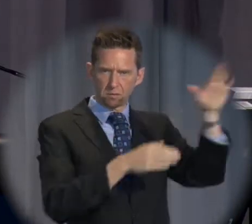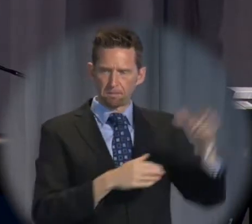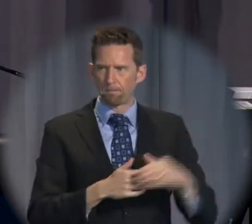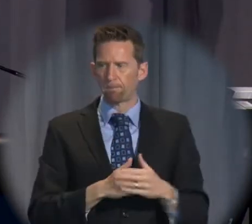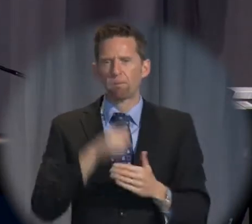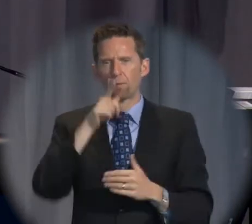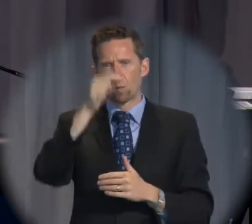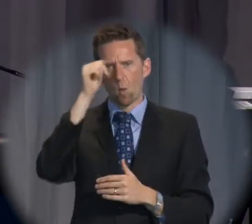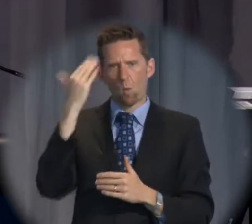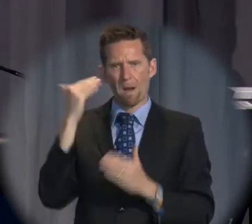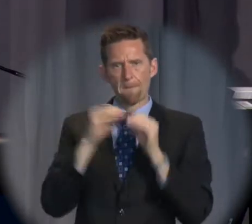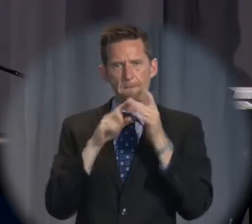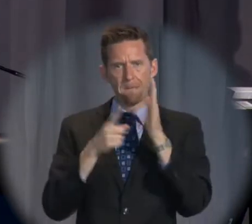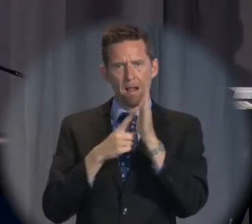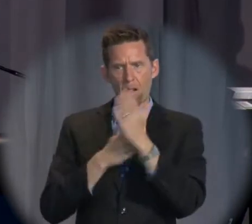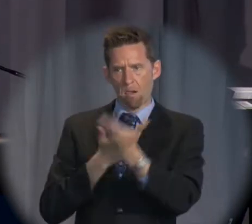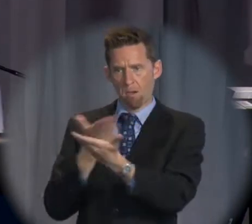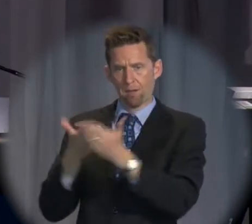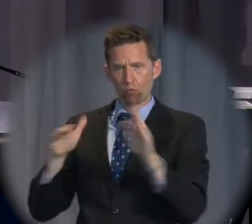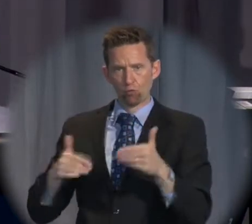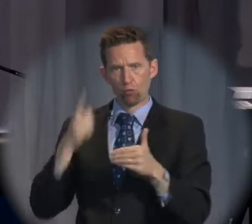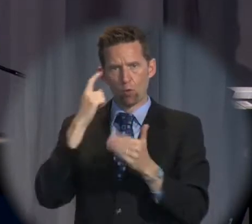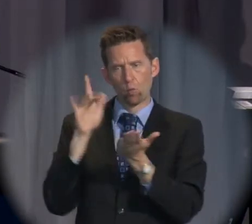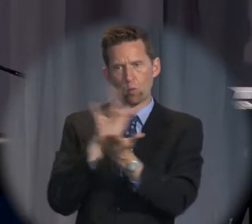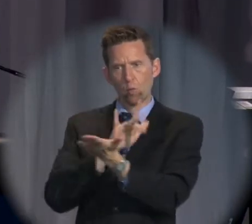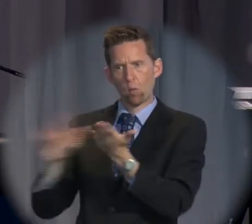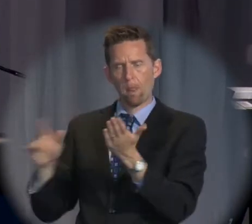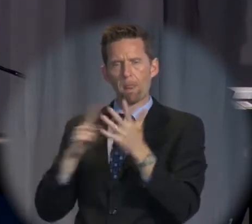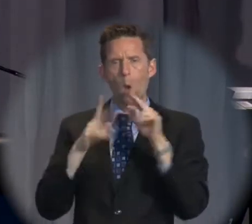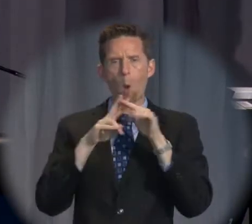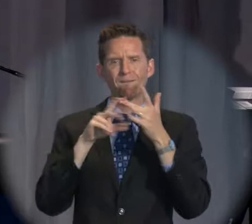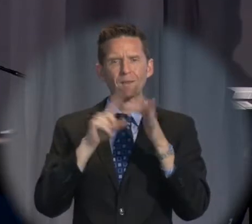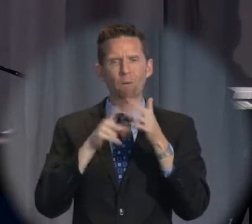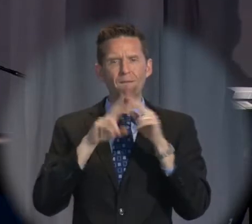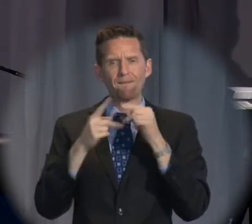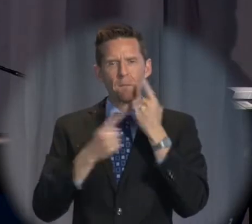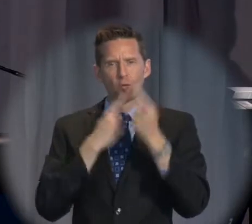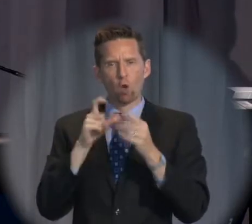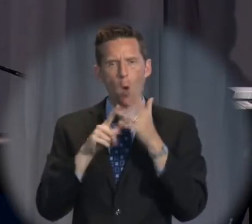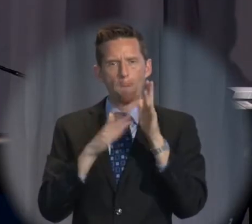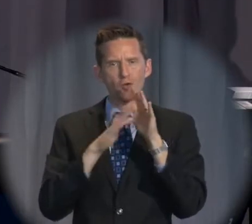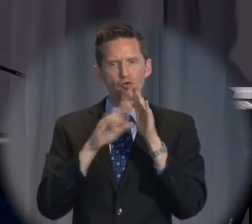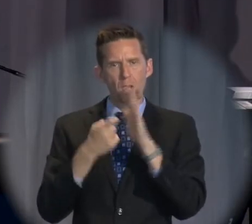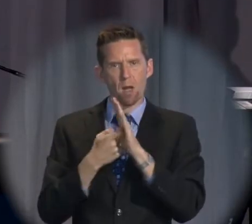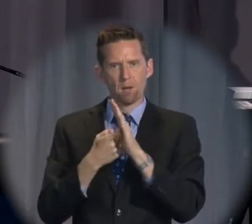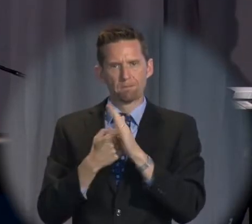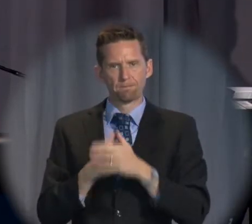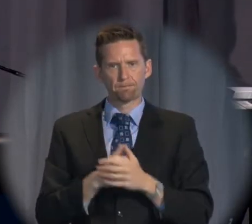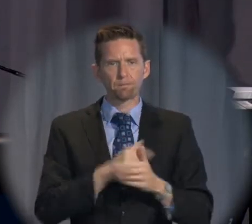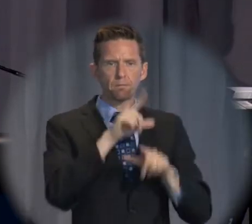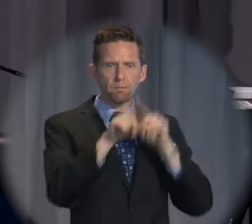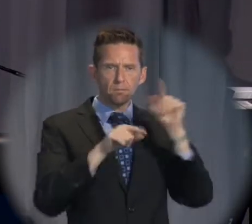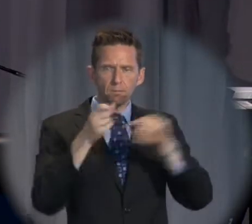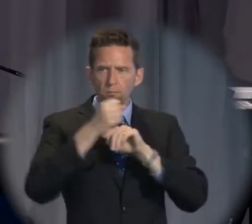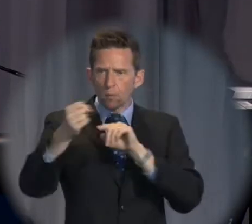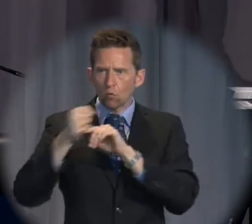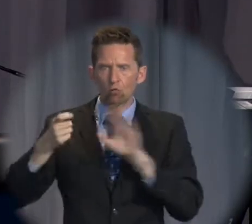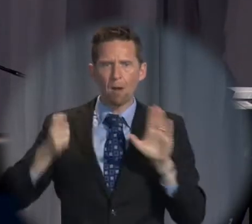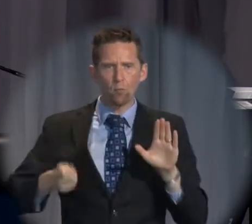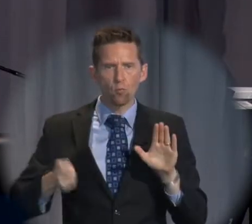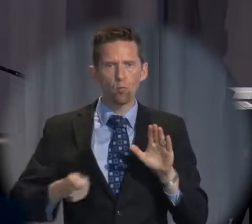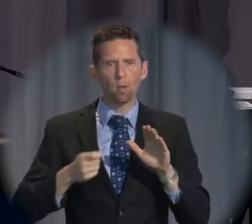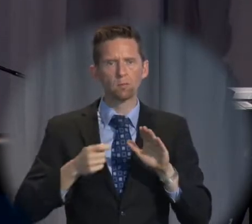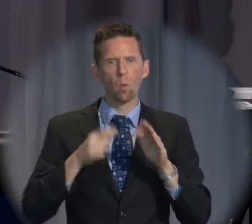a bill has just been introduced to completely eliminate the office of the Information Commissioner. Appointments to tribunals and commissioners are made without open